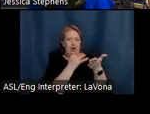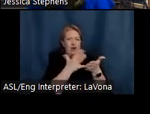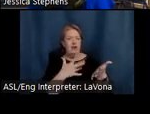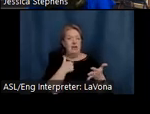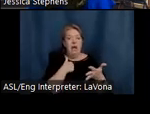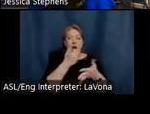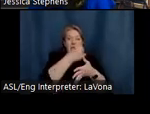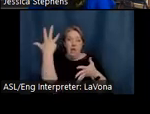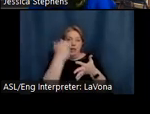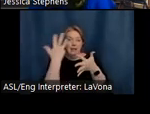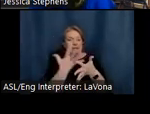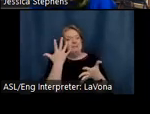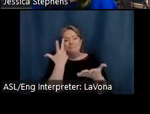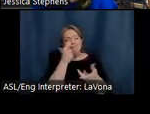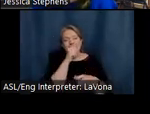today.